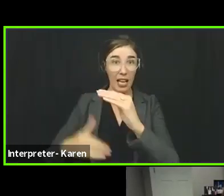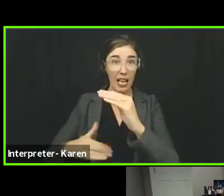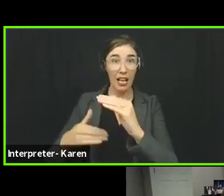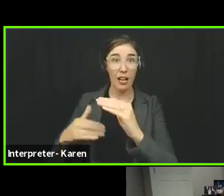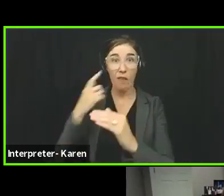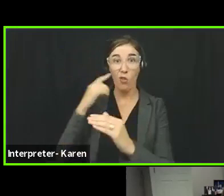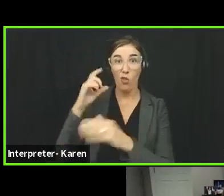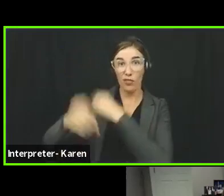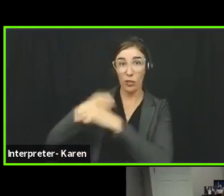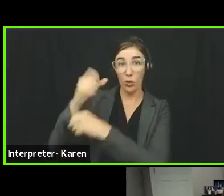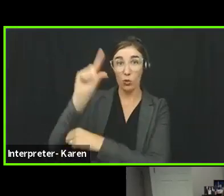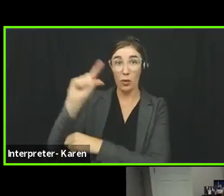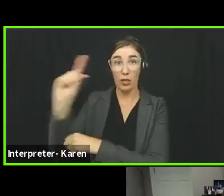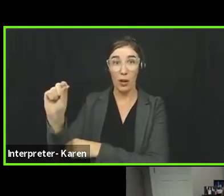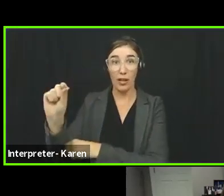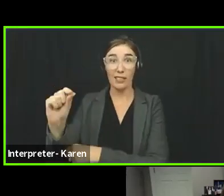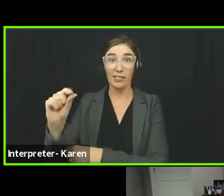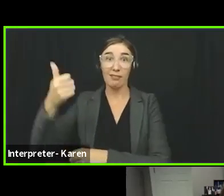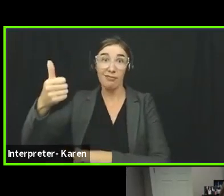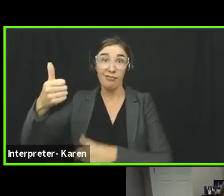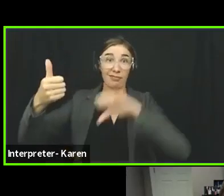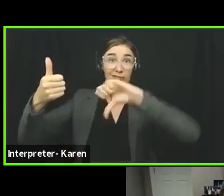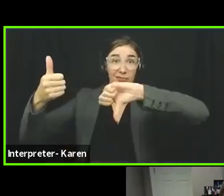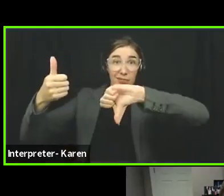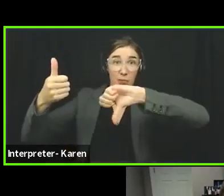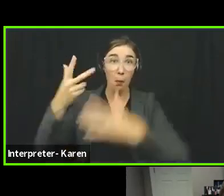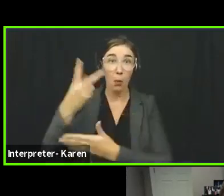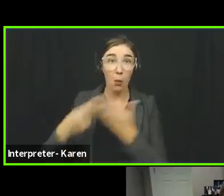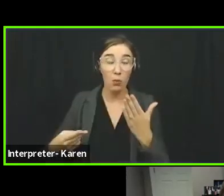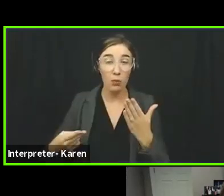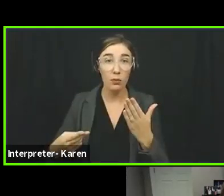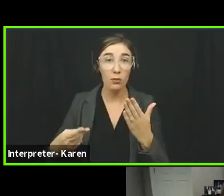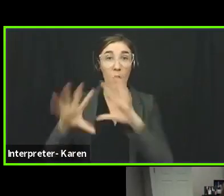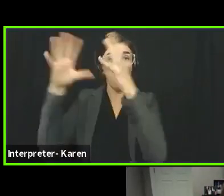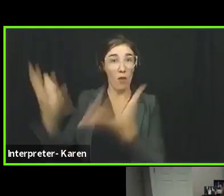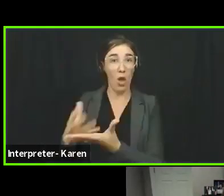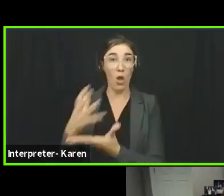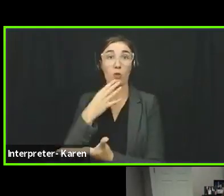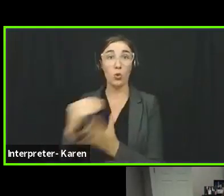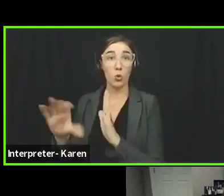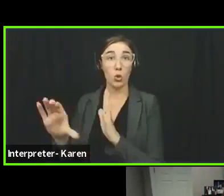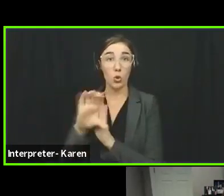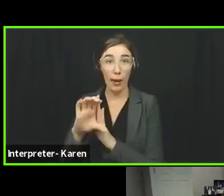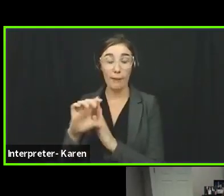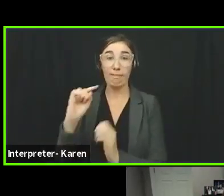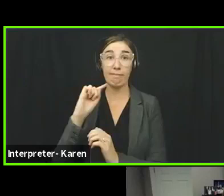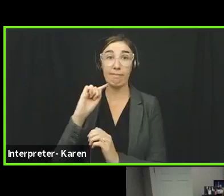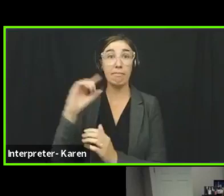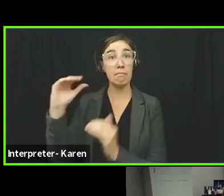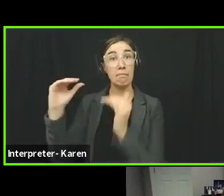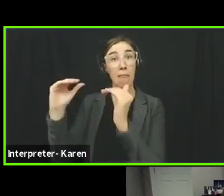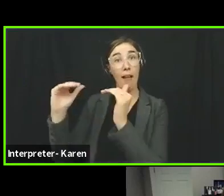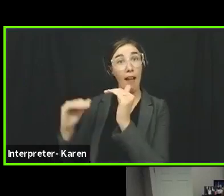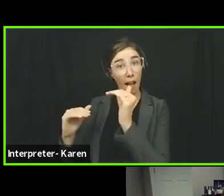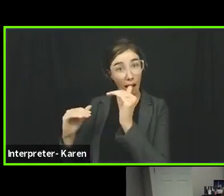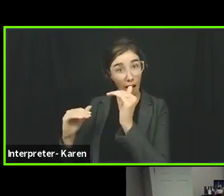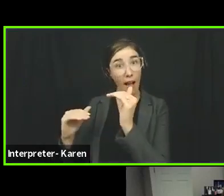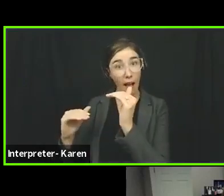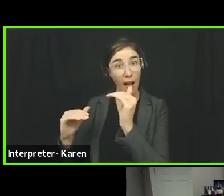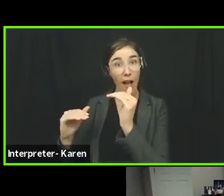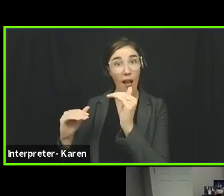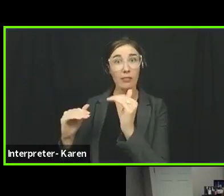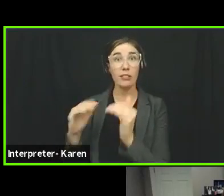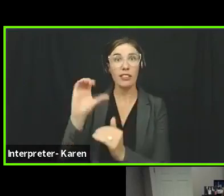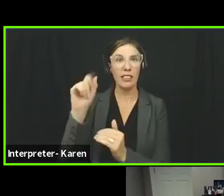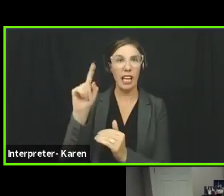Overall, anti Jewish crimes did significantly actually decrease from the record highs that Scott